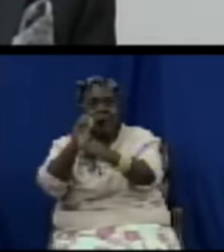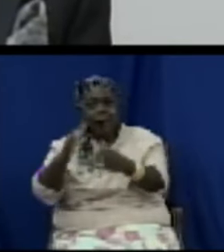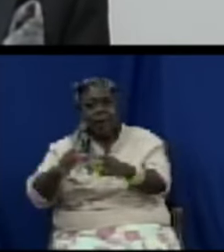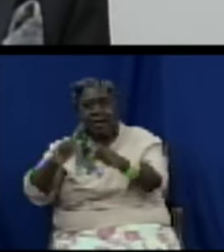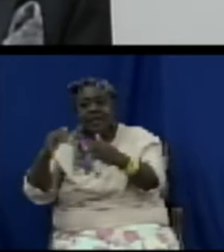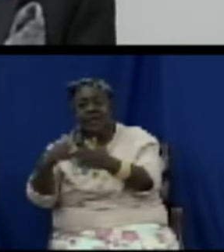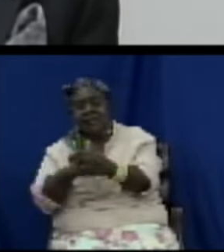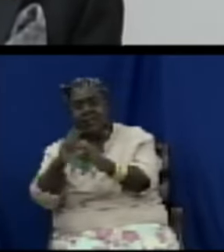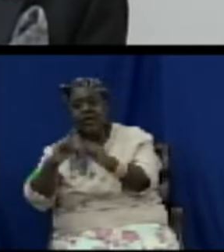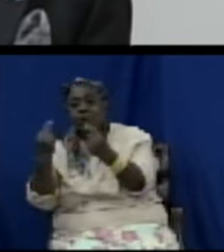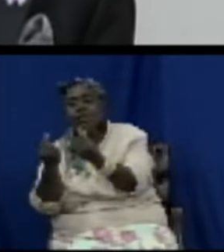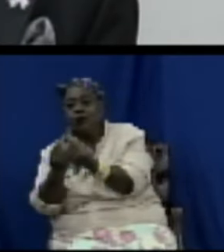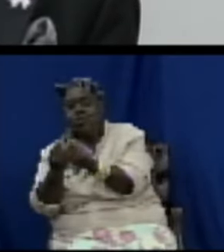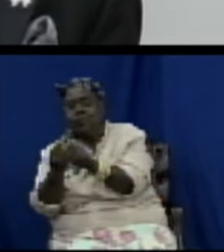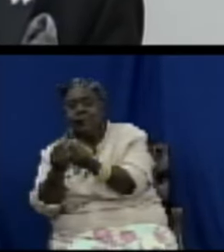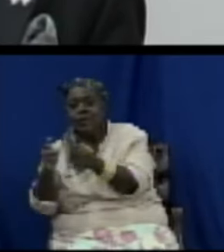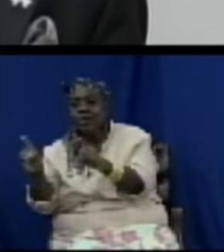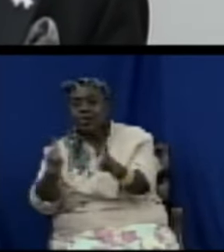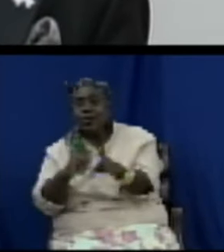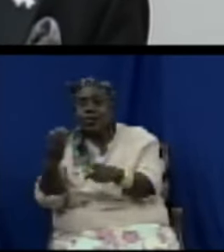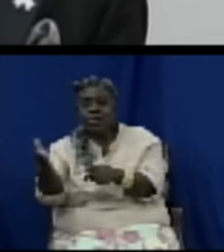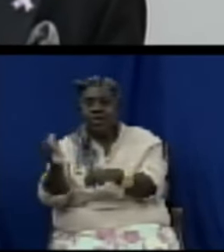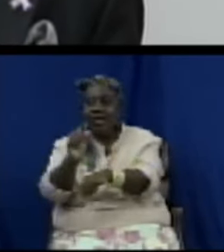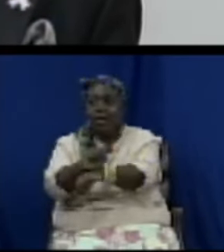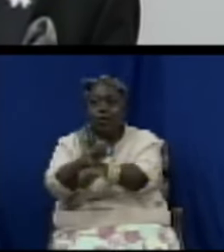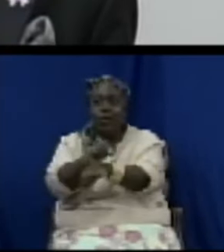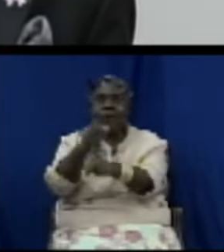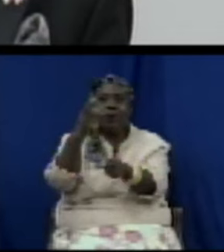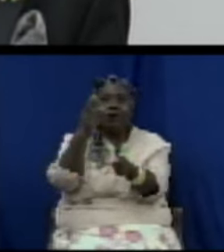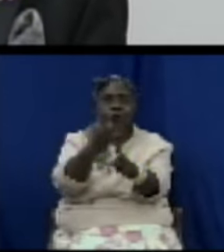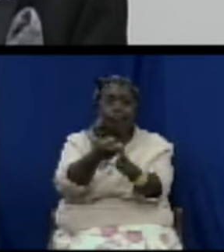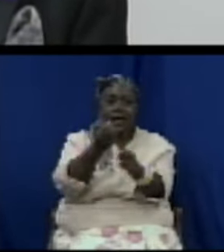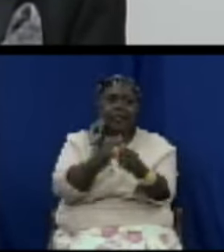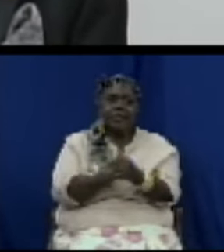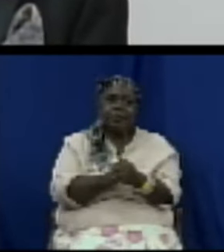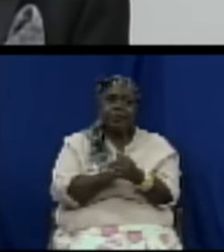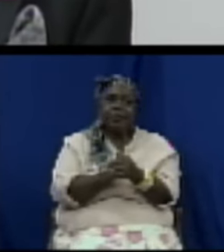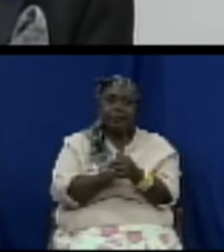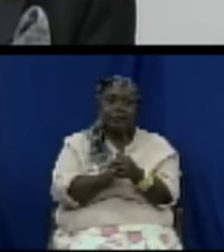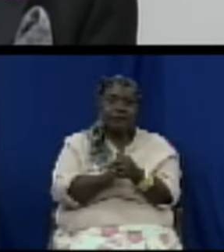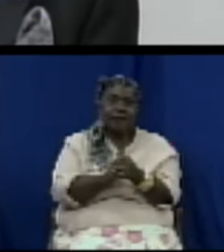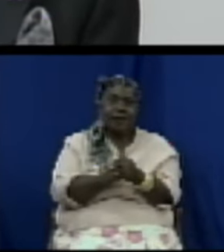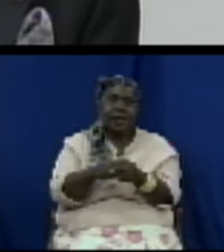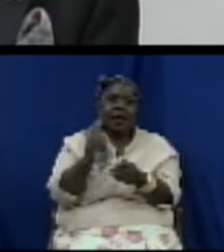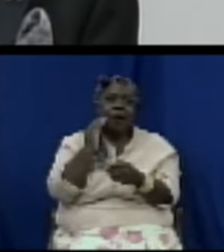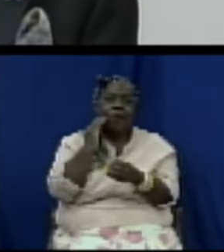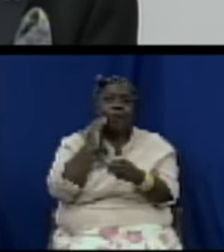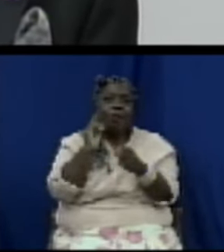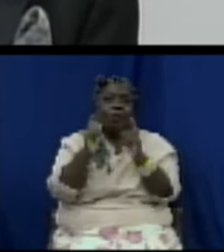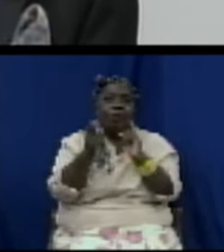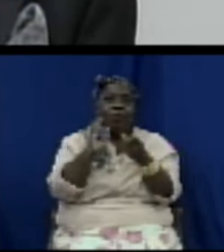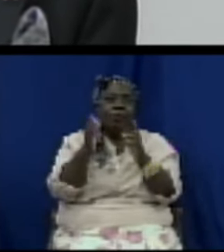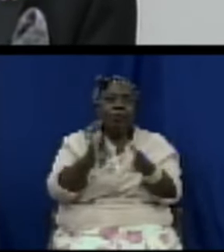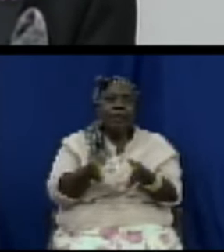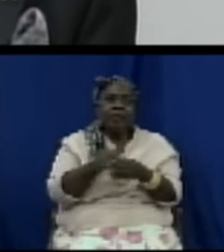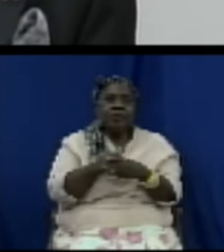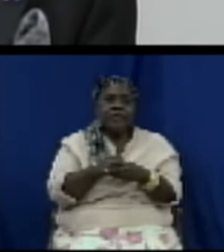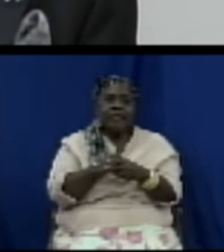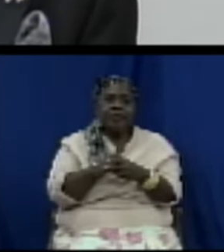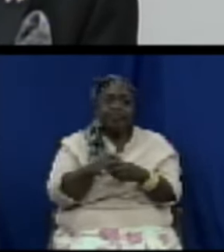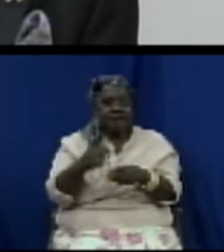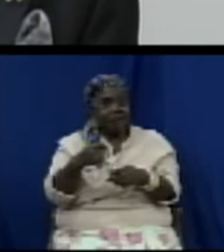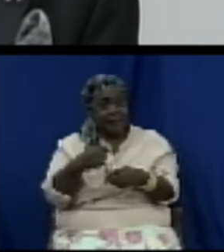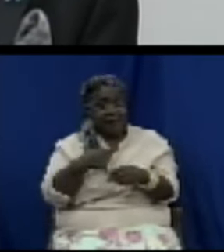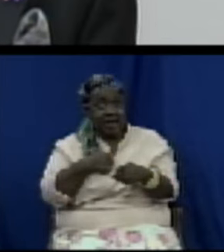ensure that the consumer is protected but a speaker I believe